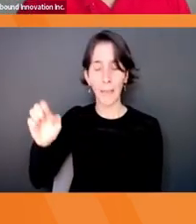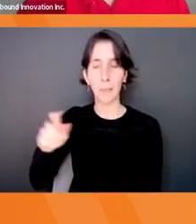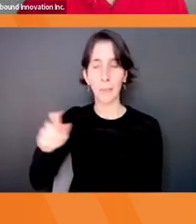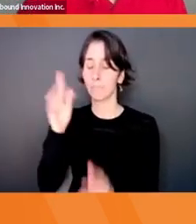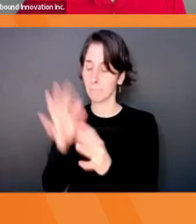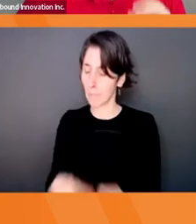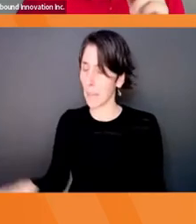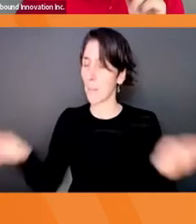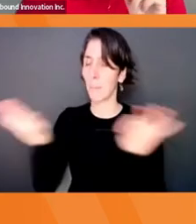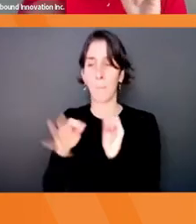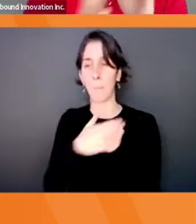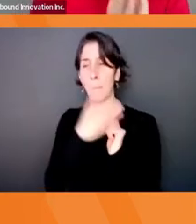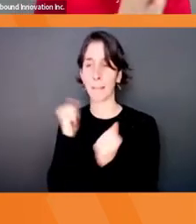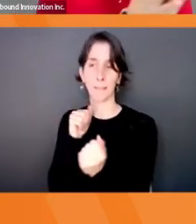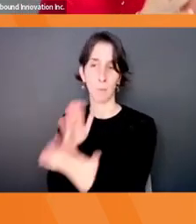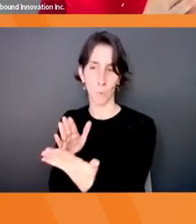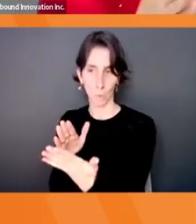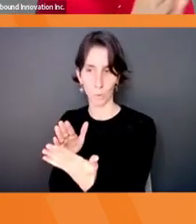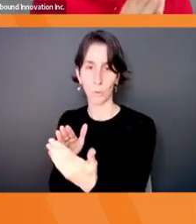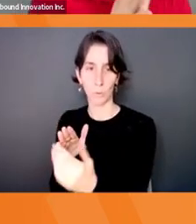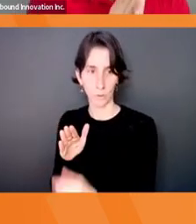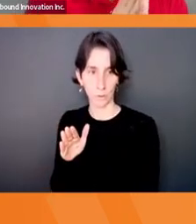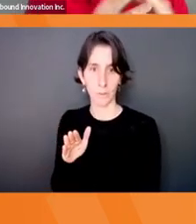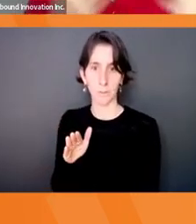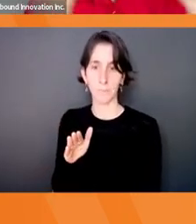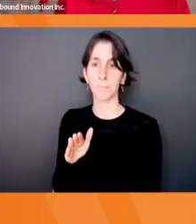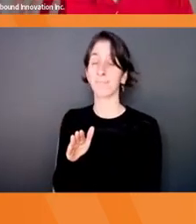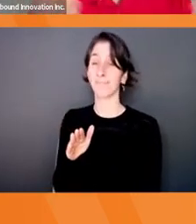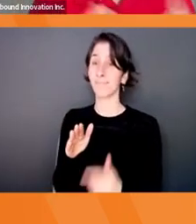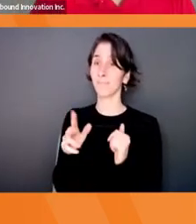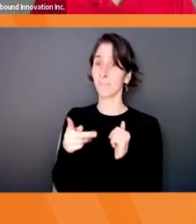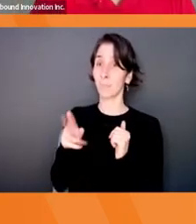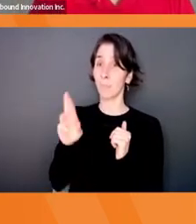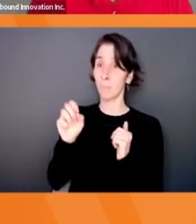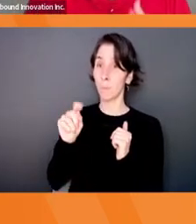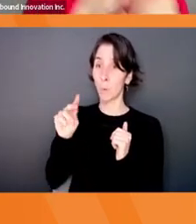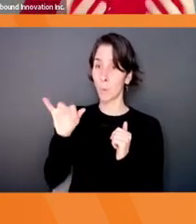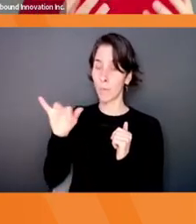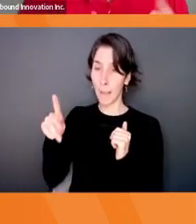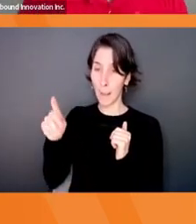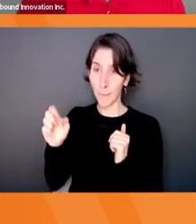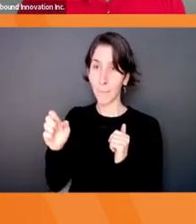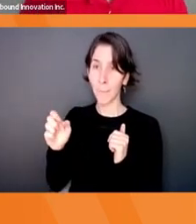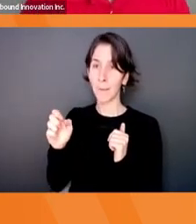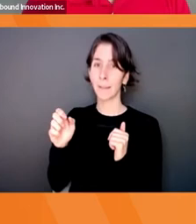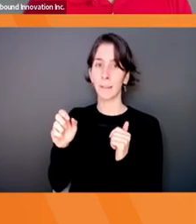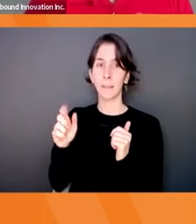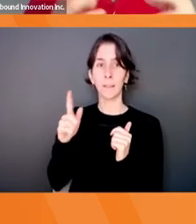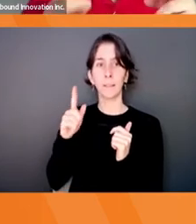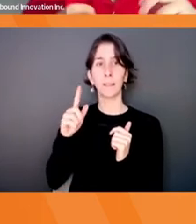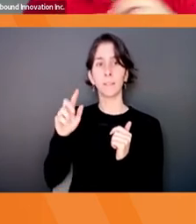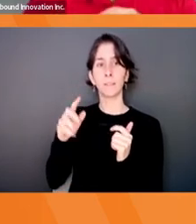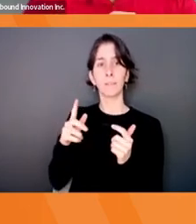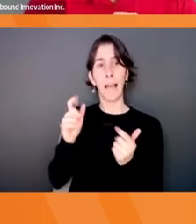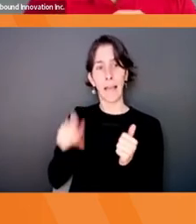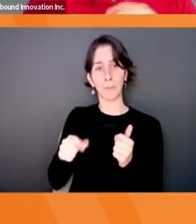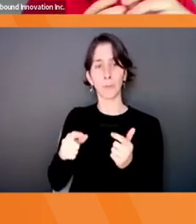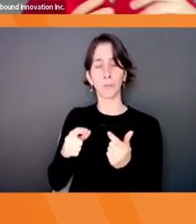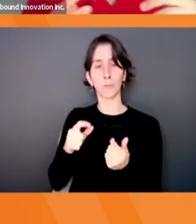And you want to consider the resolution of your prototype when you build these things. And so resolution is how,